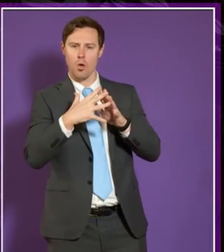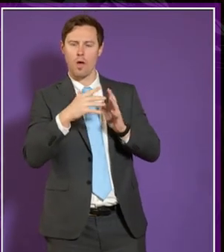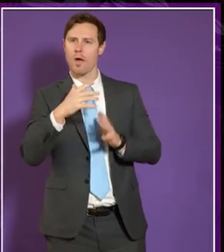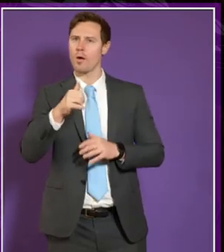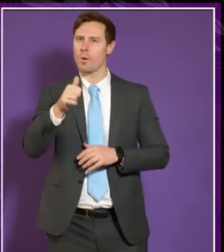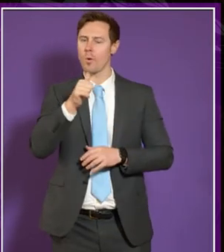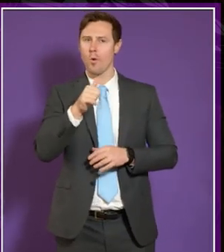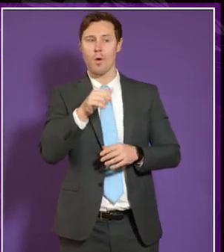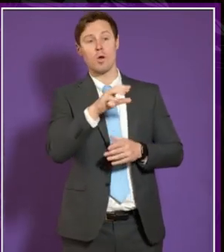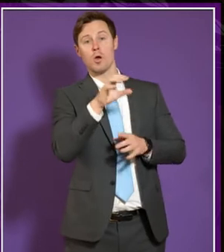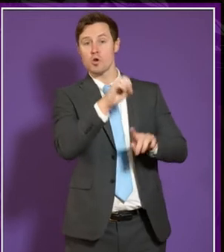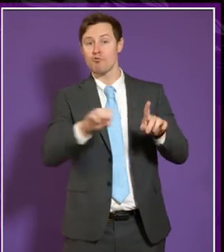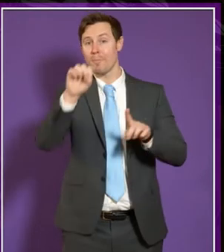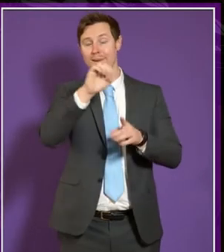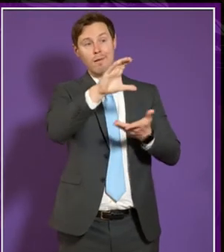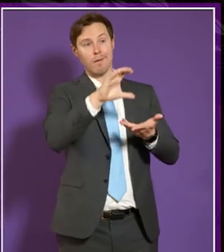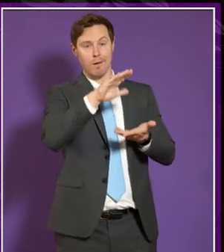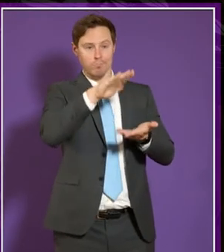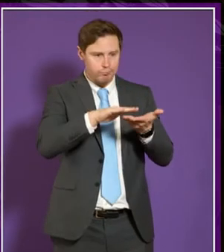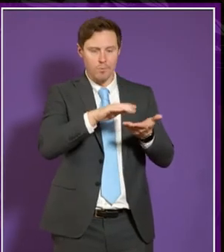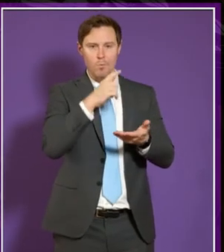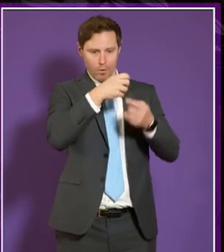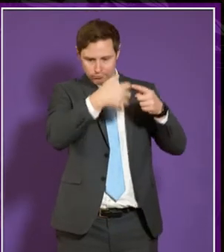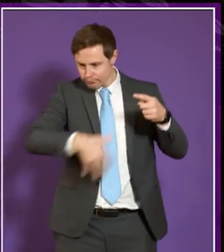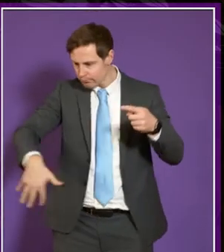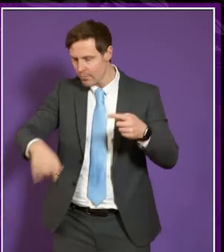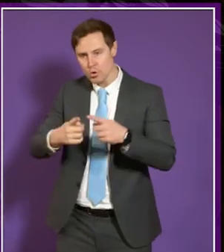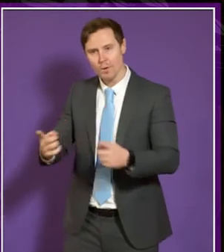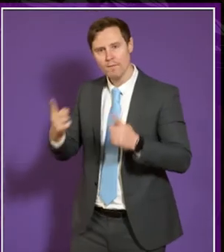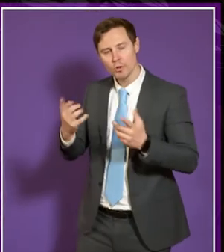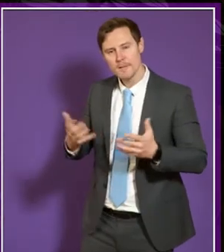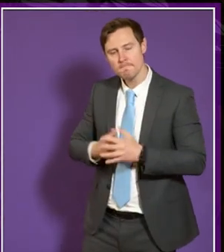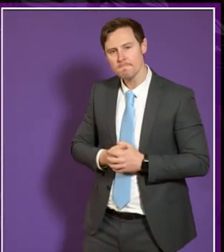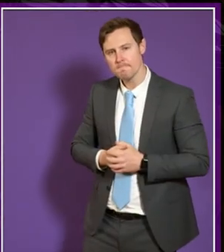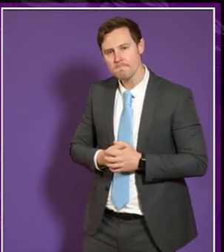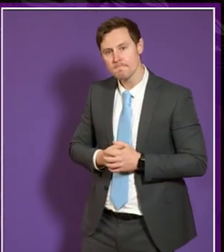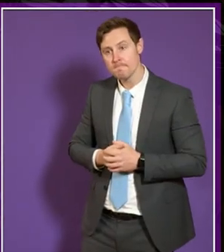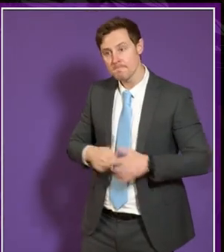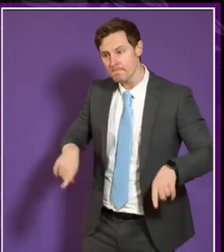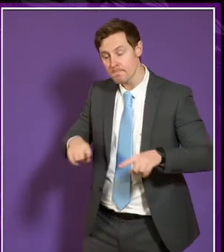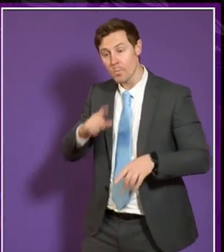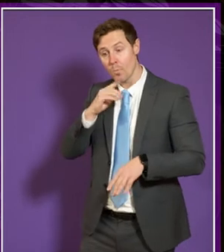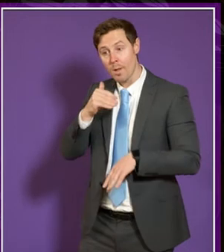and the trickle-down effect that will have across the whole university sector how affect